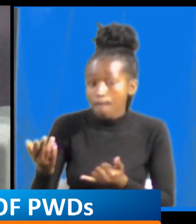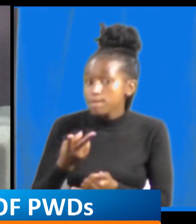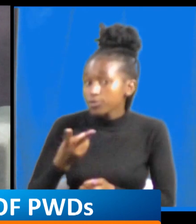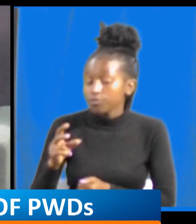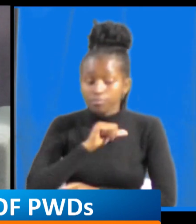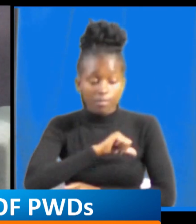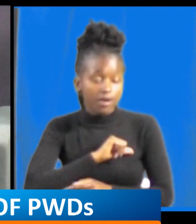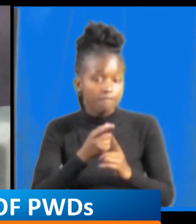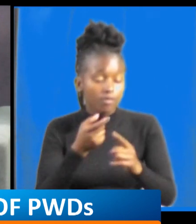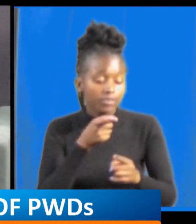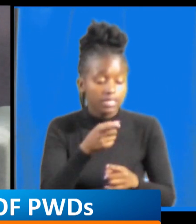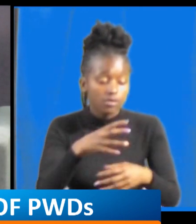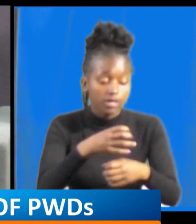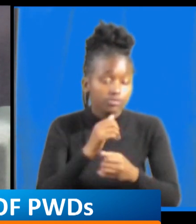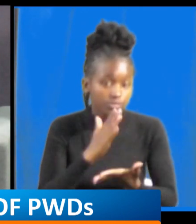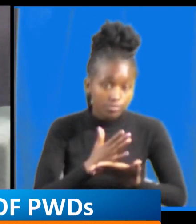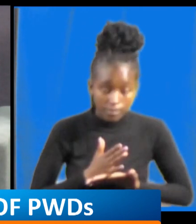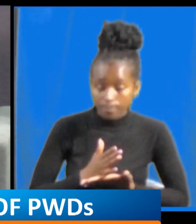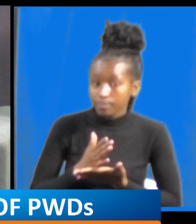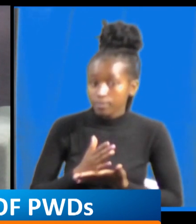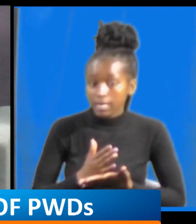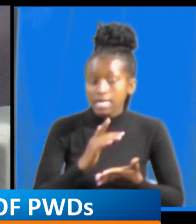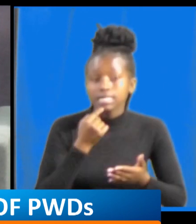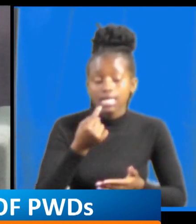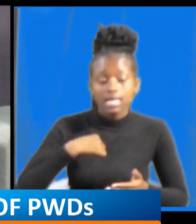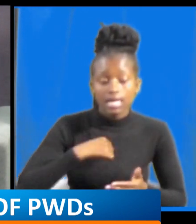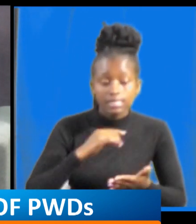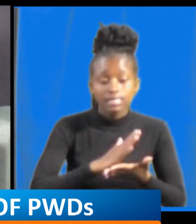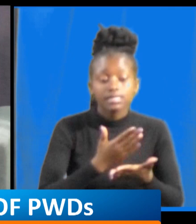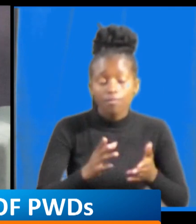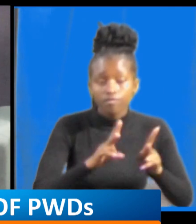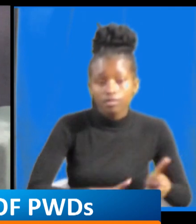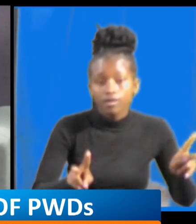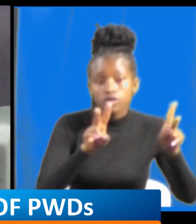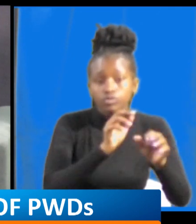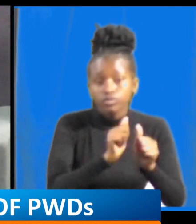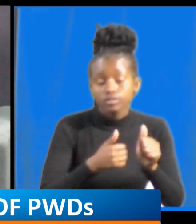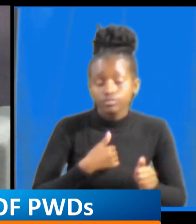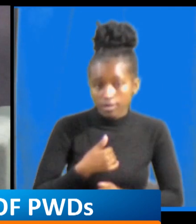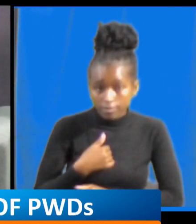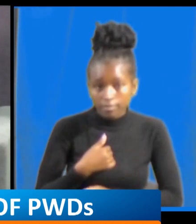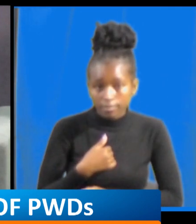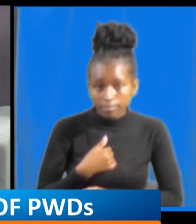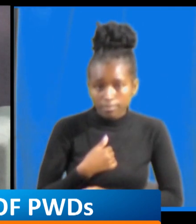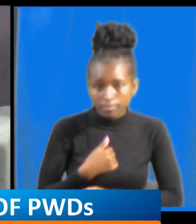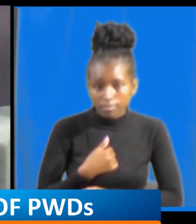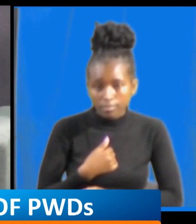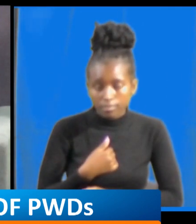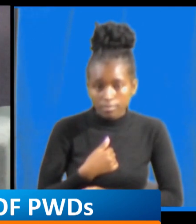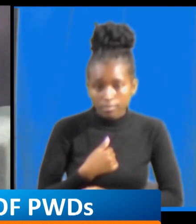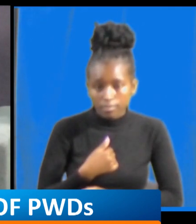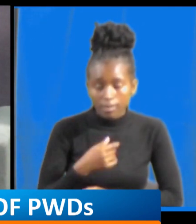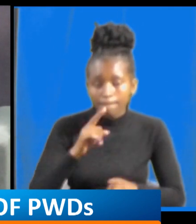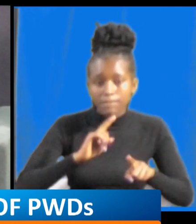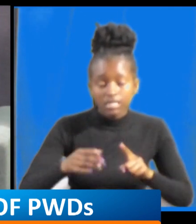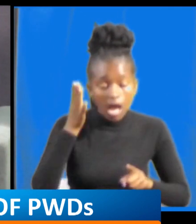APDK right uh what are some of the co-values of APDK maybe this could not be the right question for you guys but at least you have been